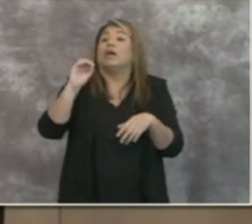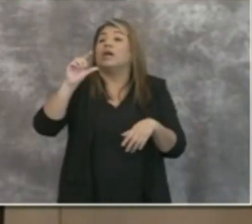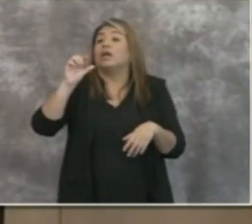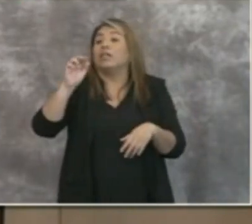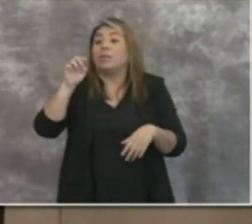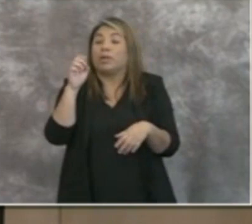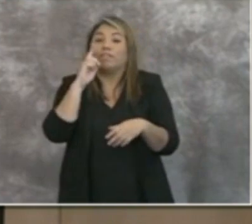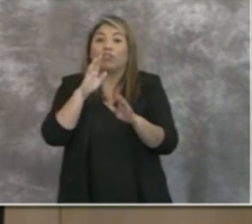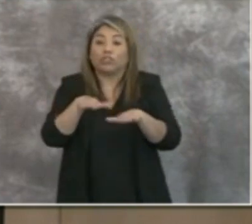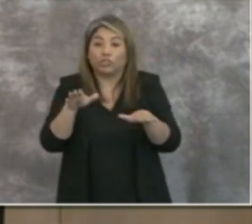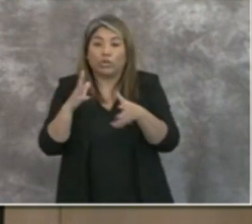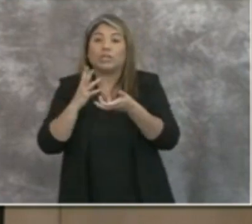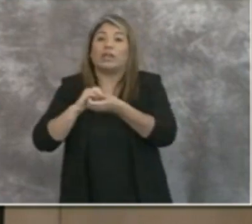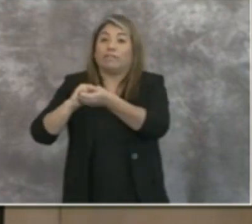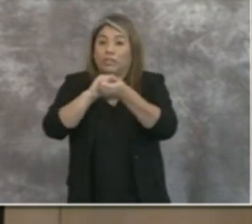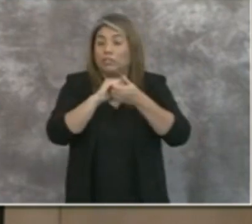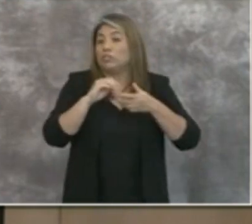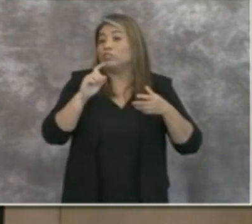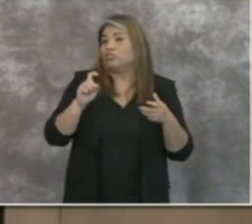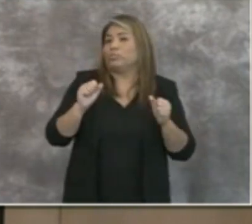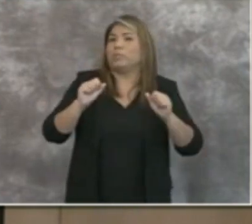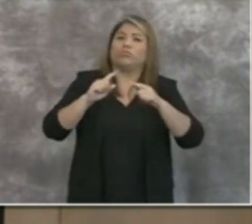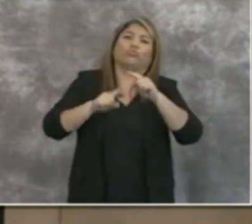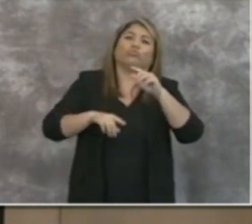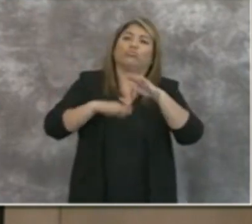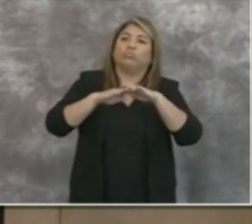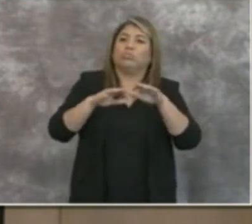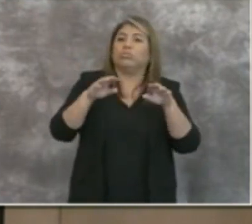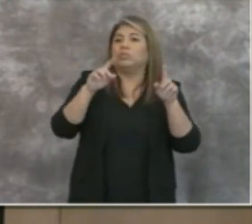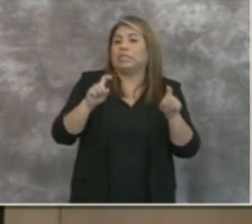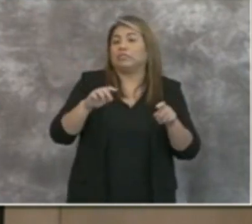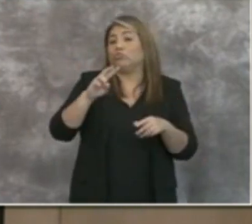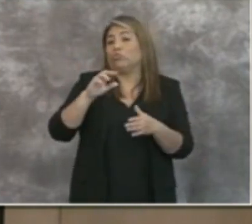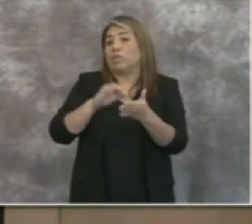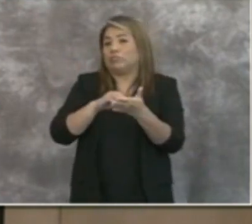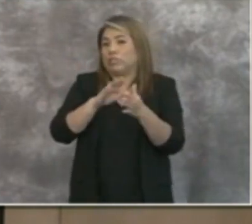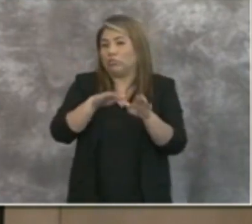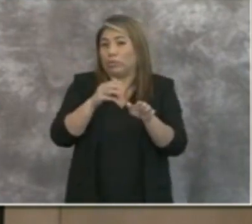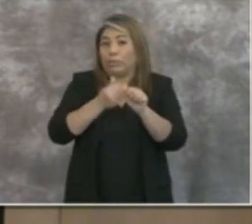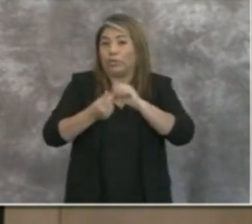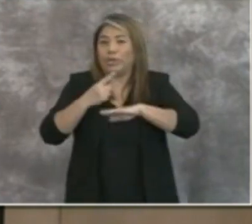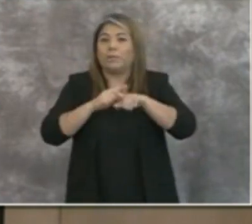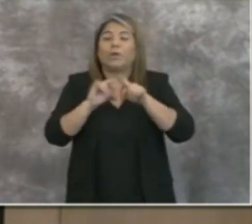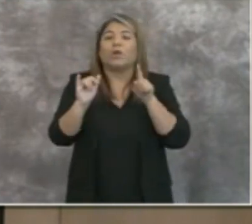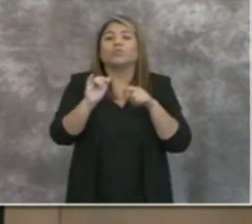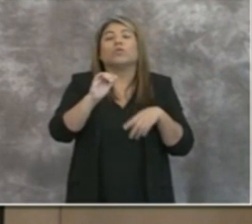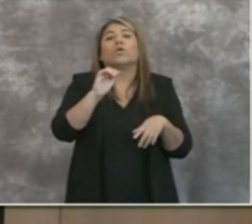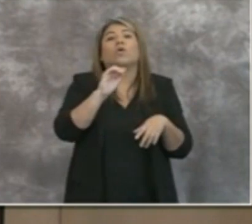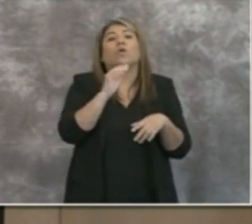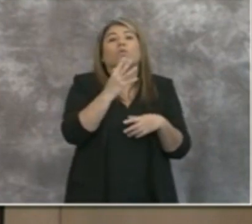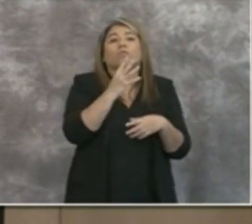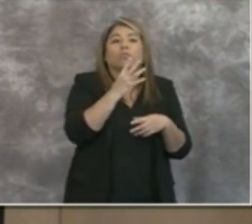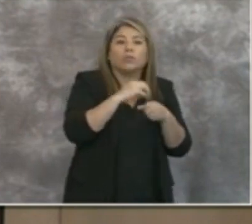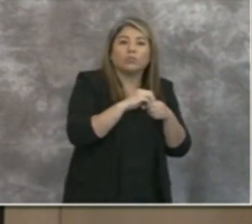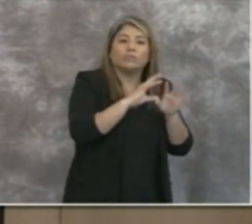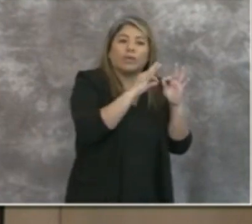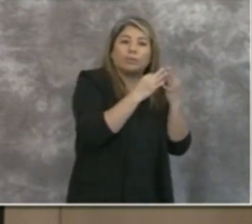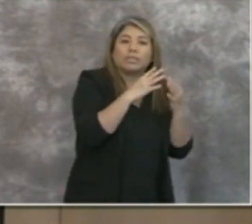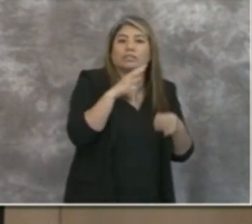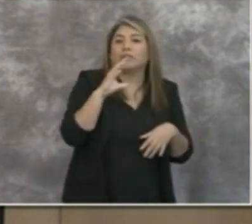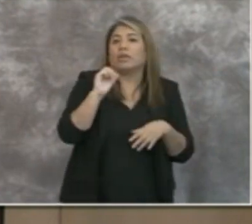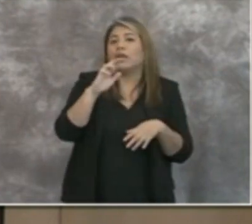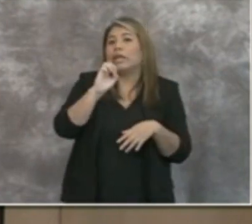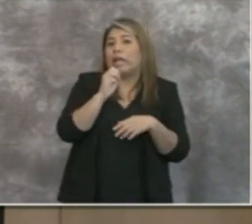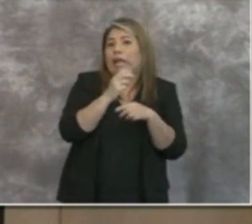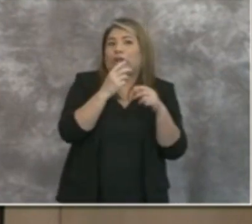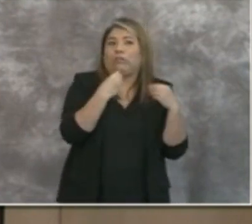be eventually be able to test up to 2,000 children per day, as was mentioned, but it also includes families and caregivers. And